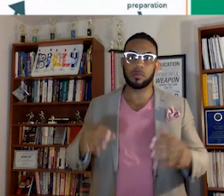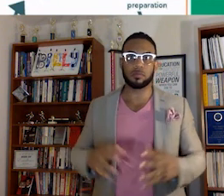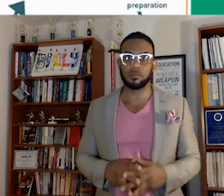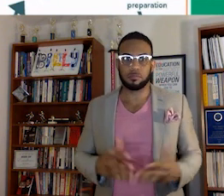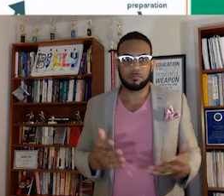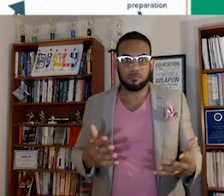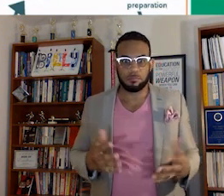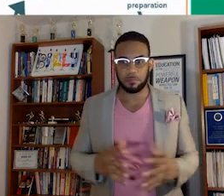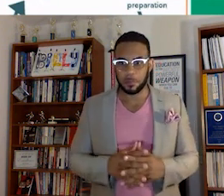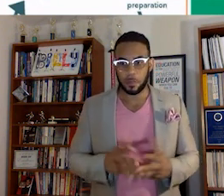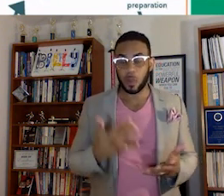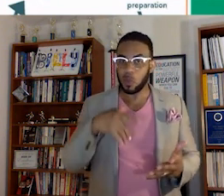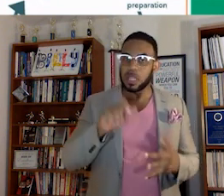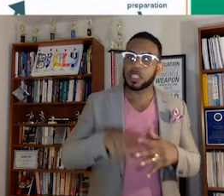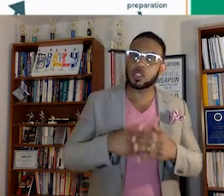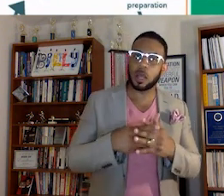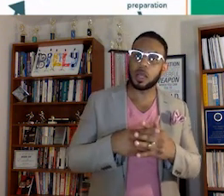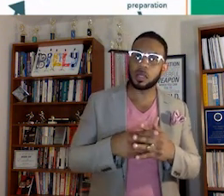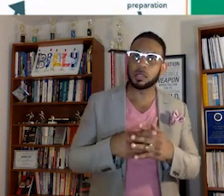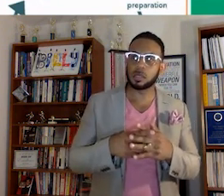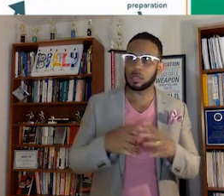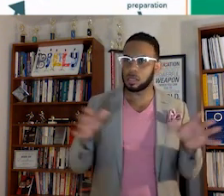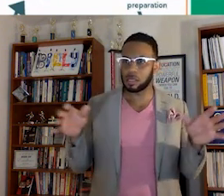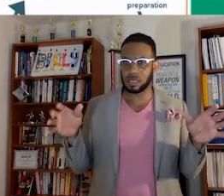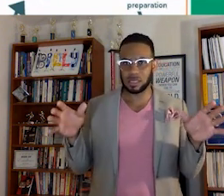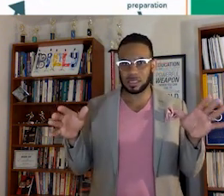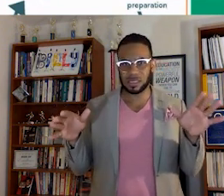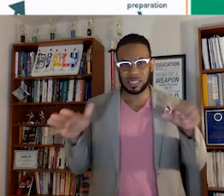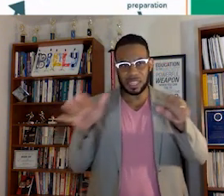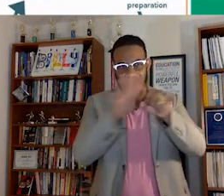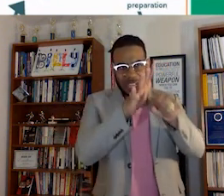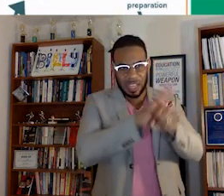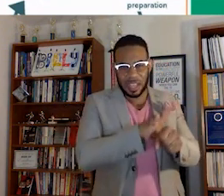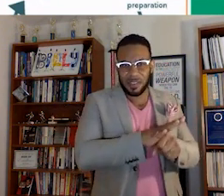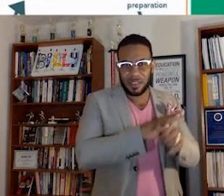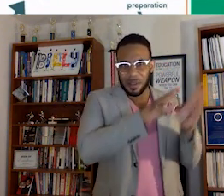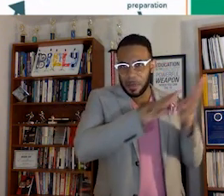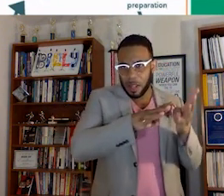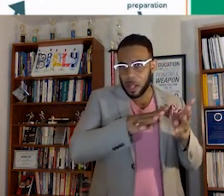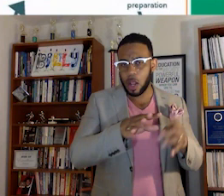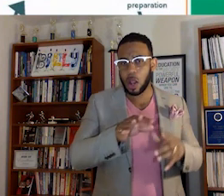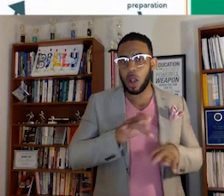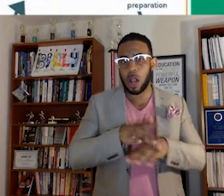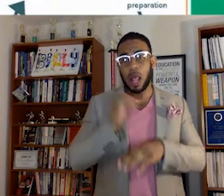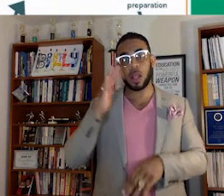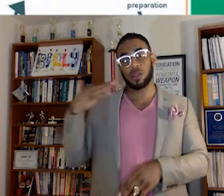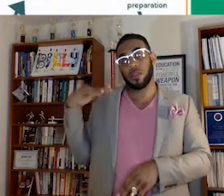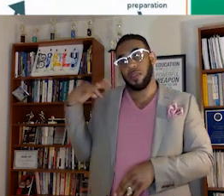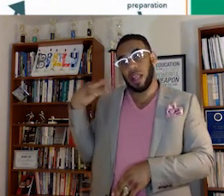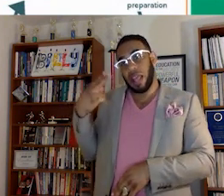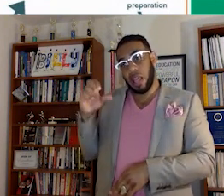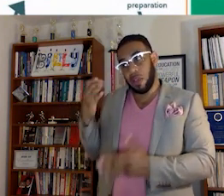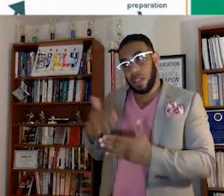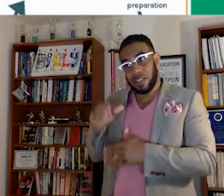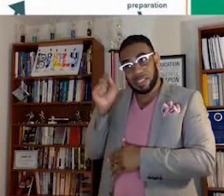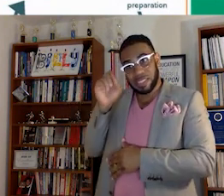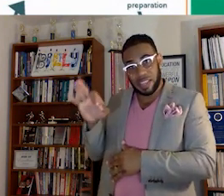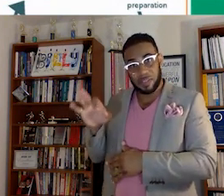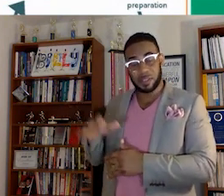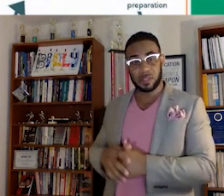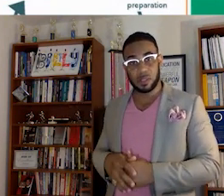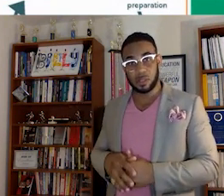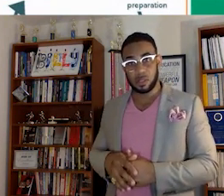we need to start patching the pipeline earlier. And I actually volunteered at Raoul Wallenberg High School here in San Francisco,